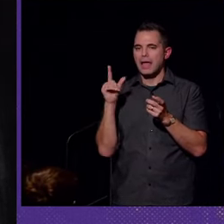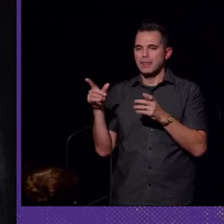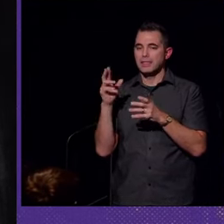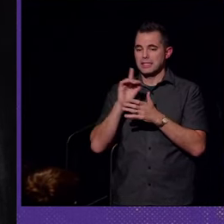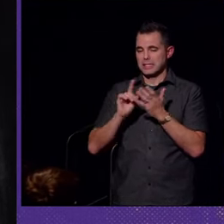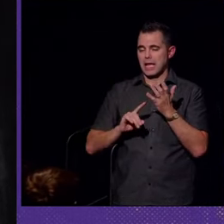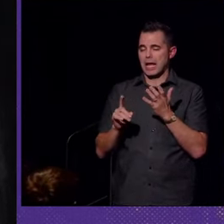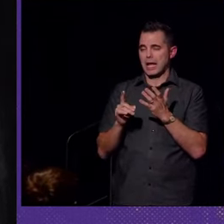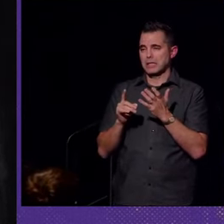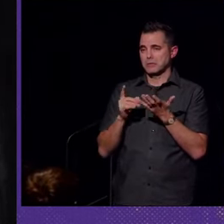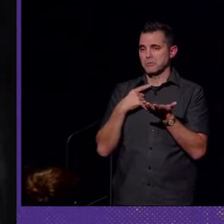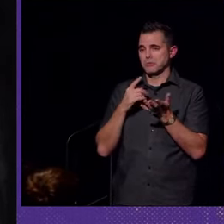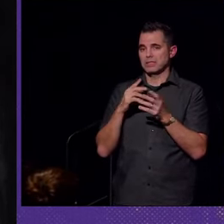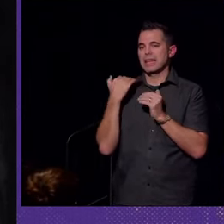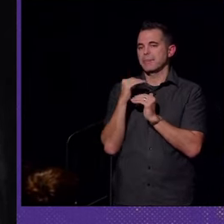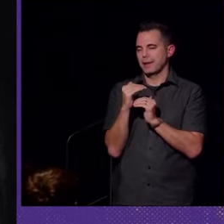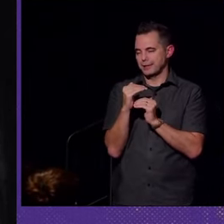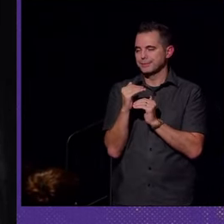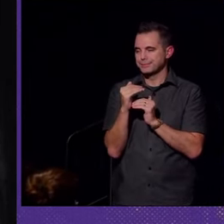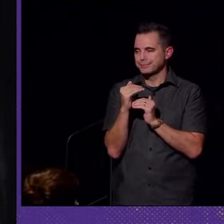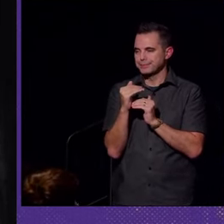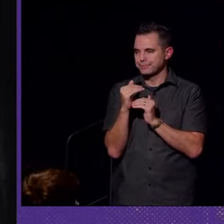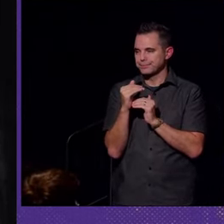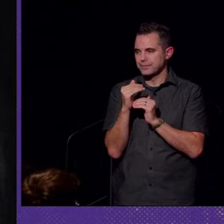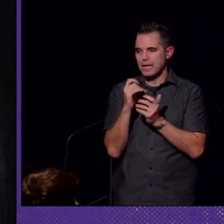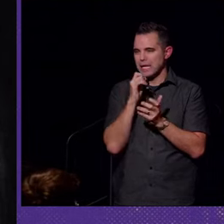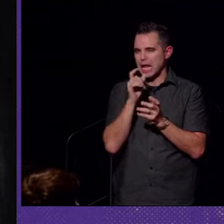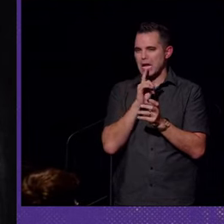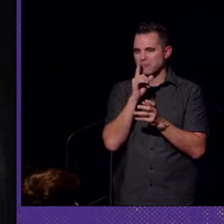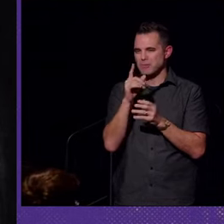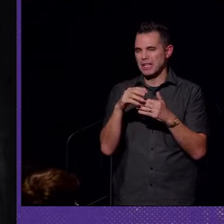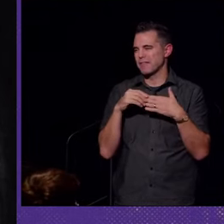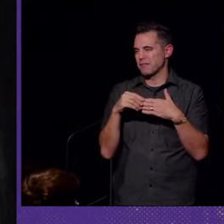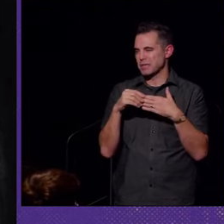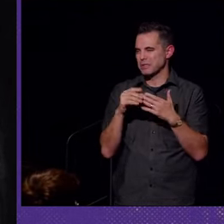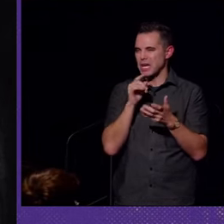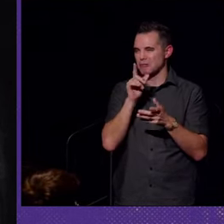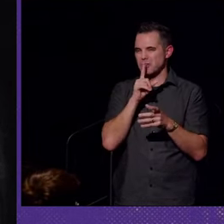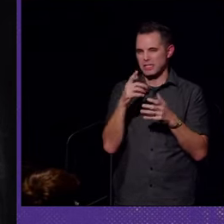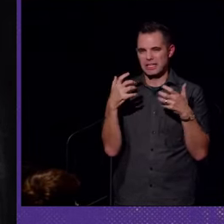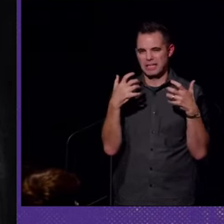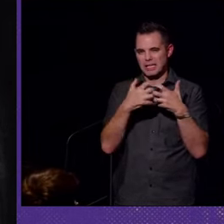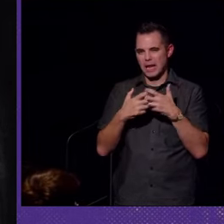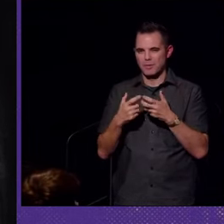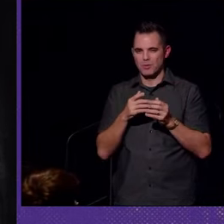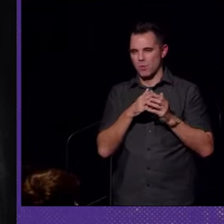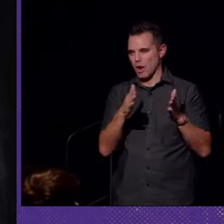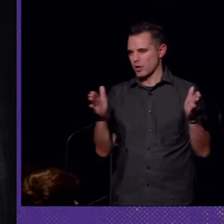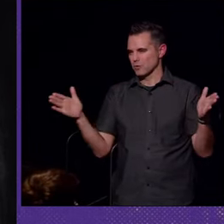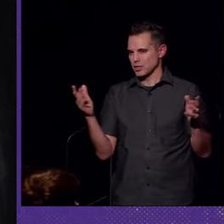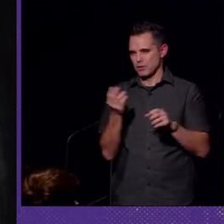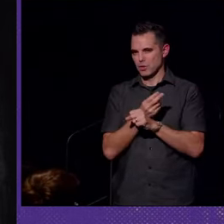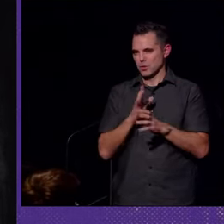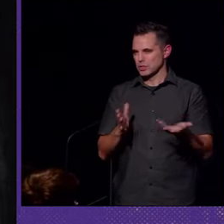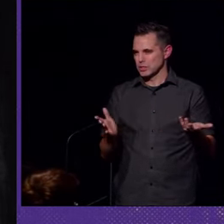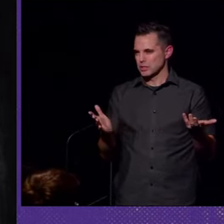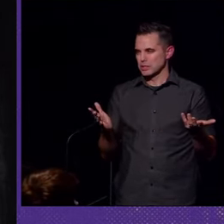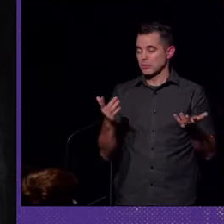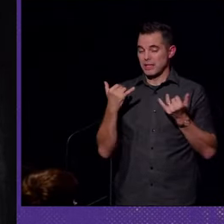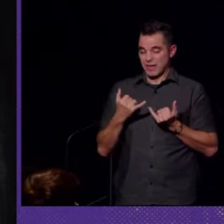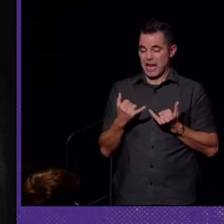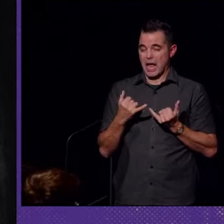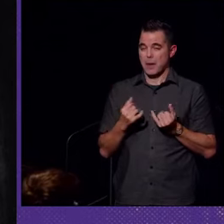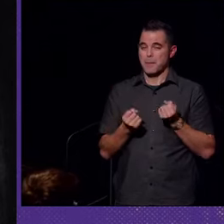designs were very limited and not really flexible, not really adaptable to a wide range of users. And even